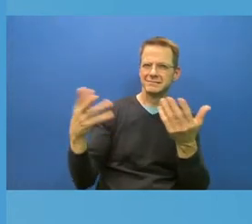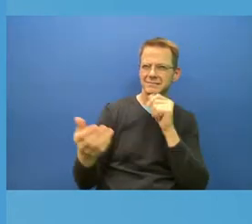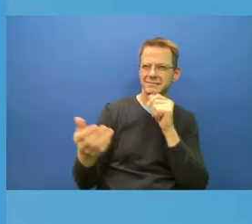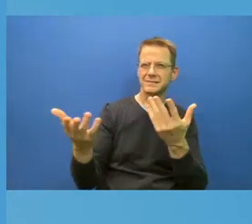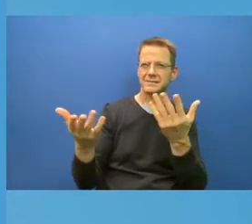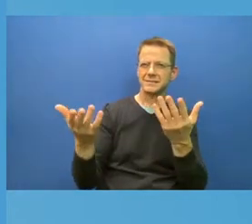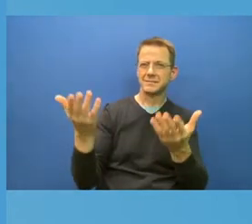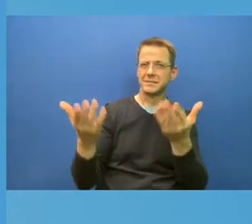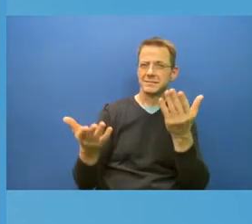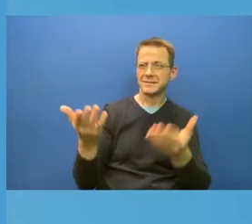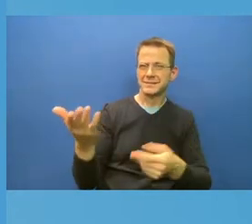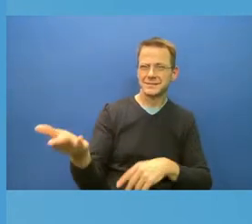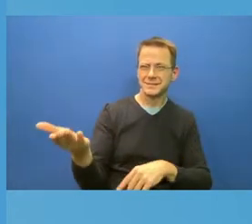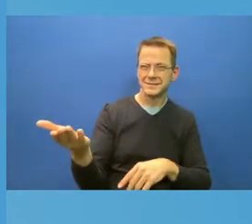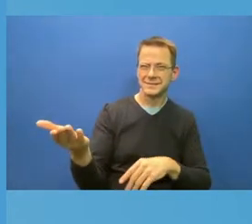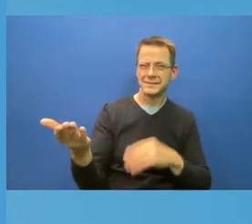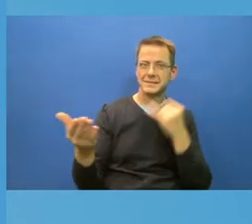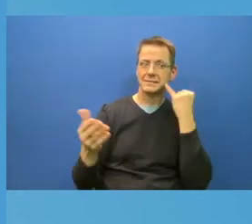for protection?